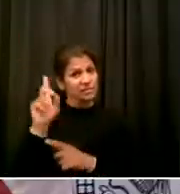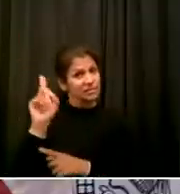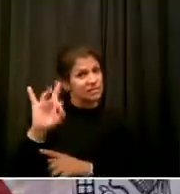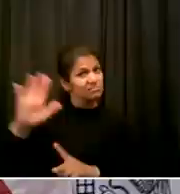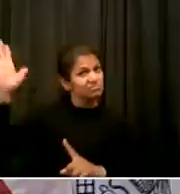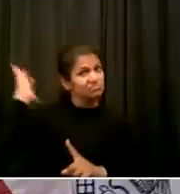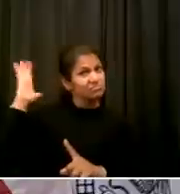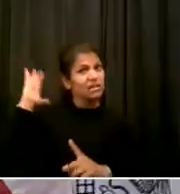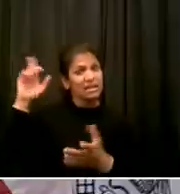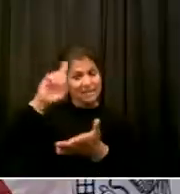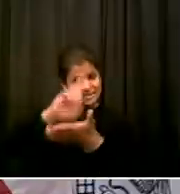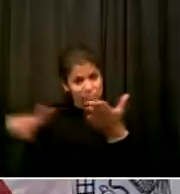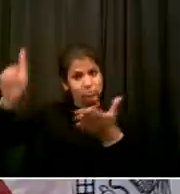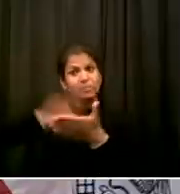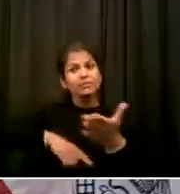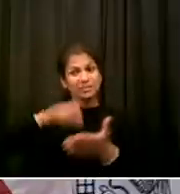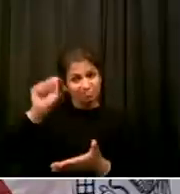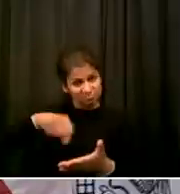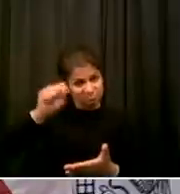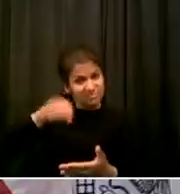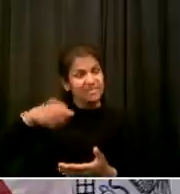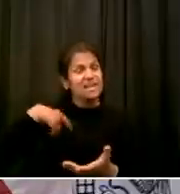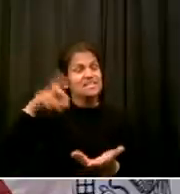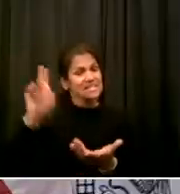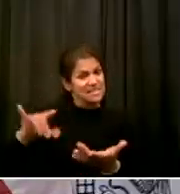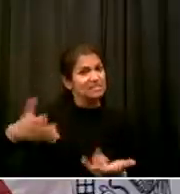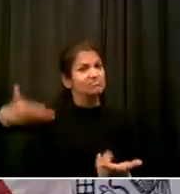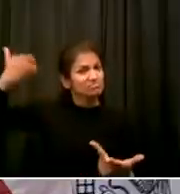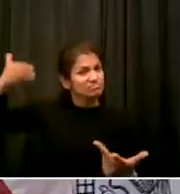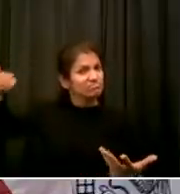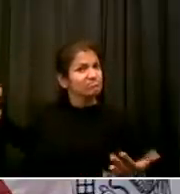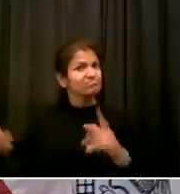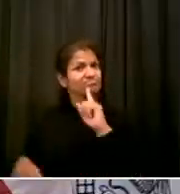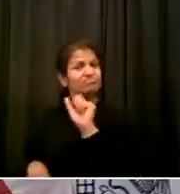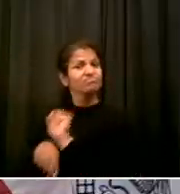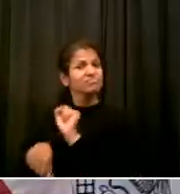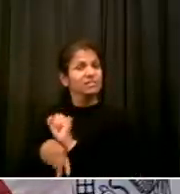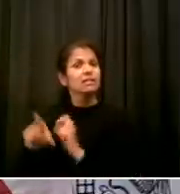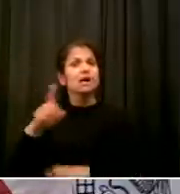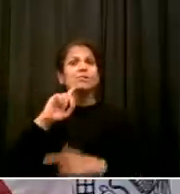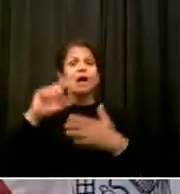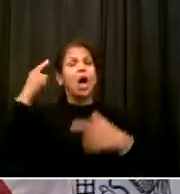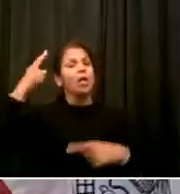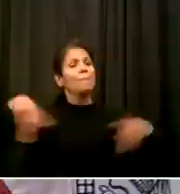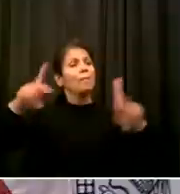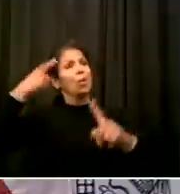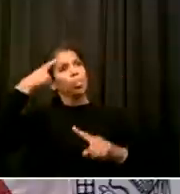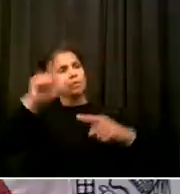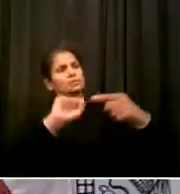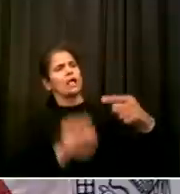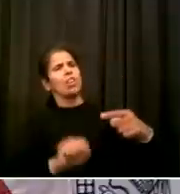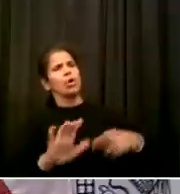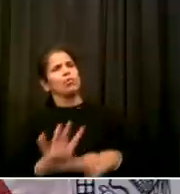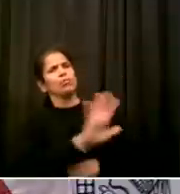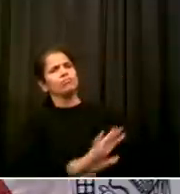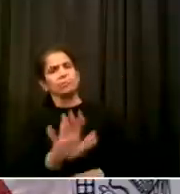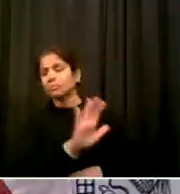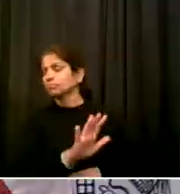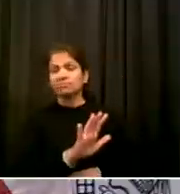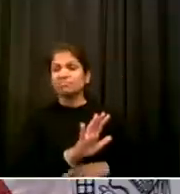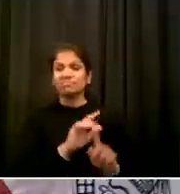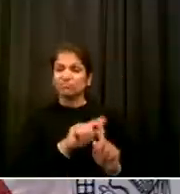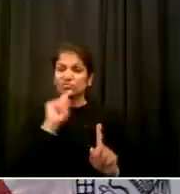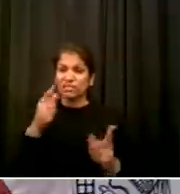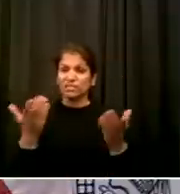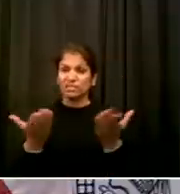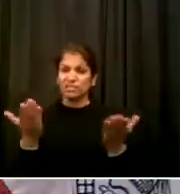progressive New York City for generations in too many ways discrimination is live and well today structural racism